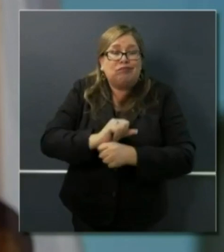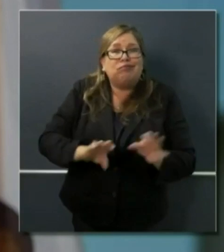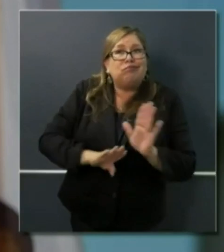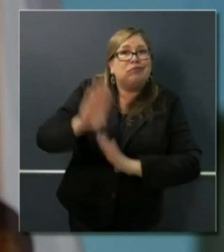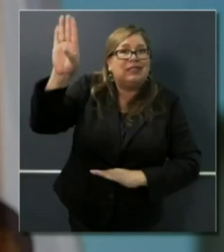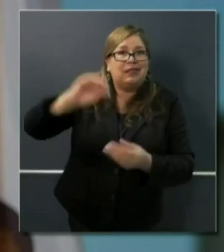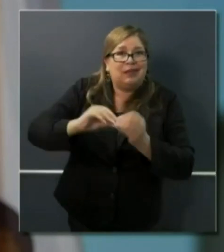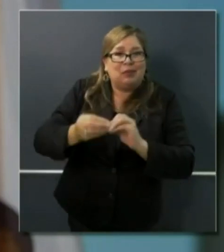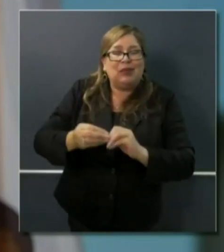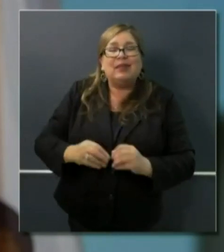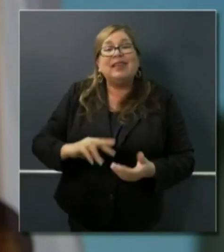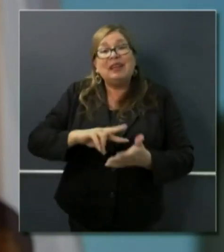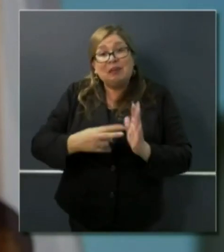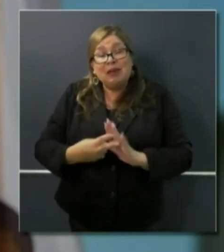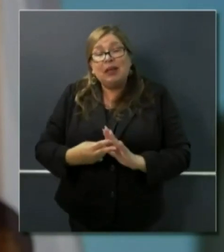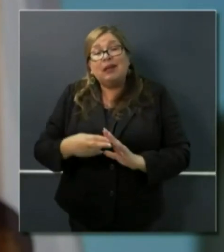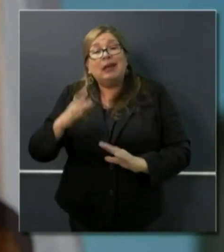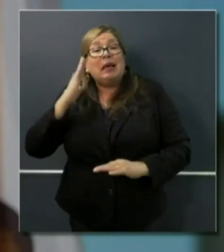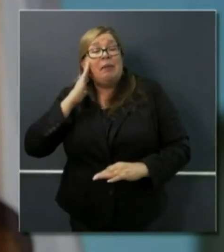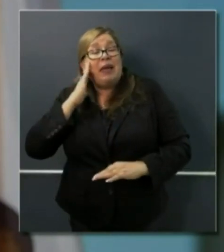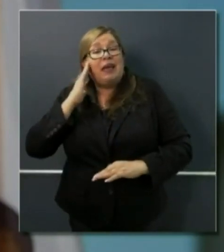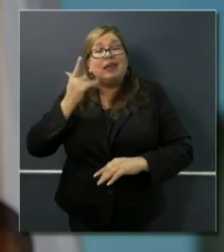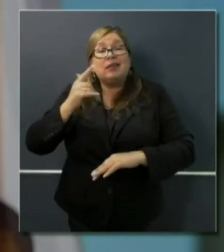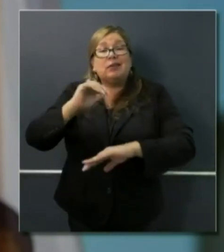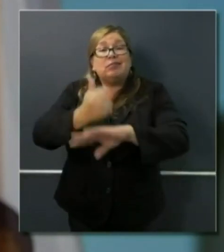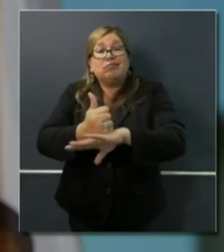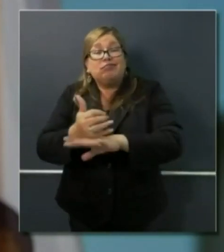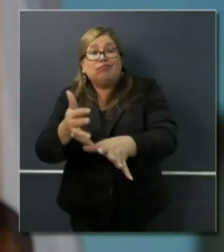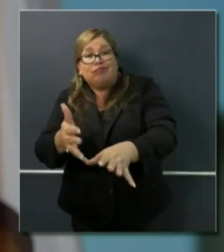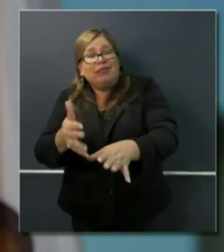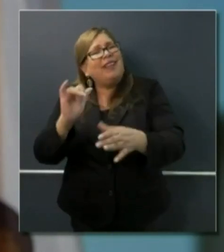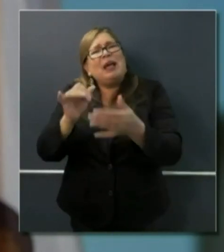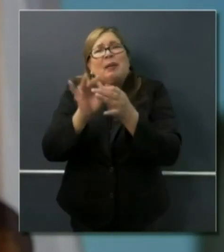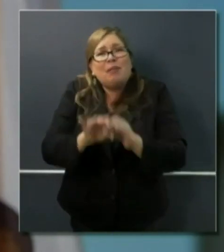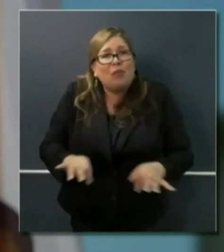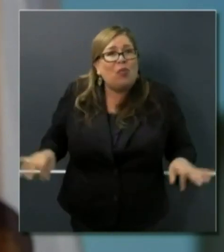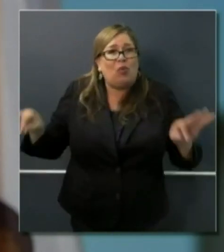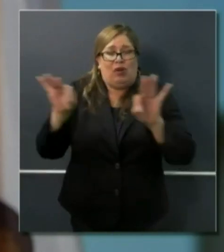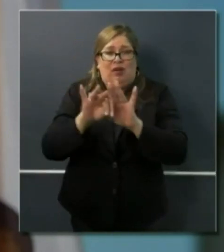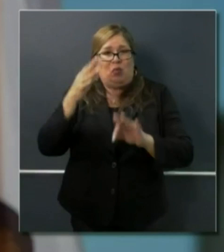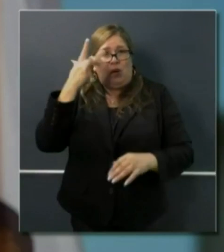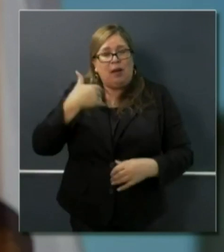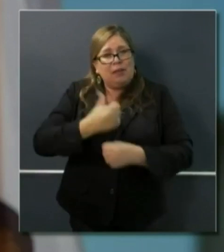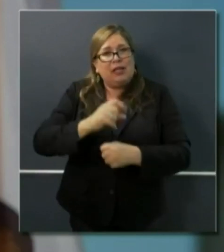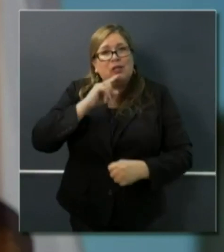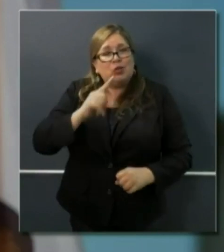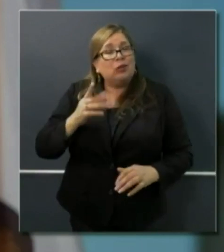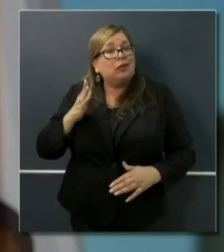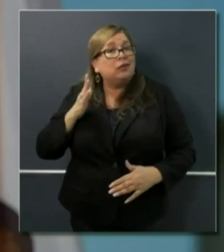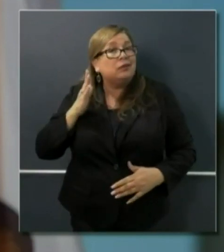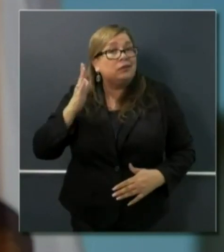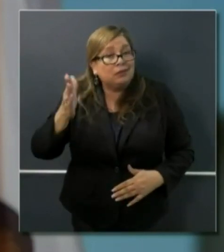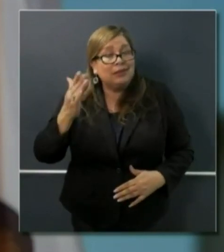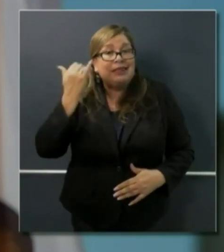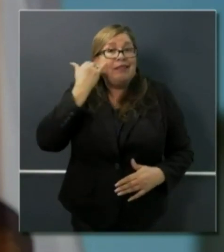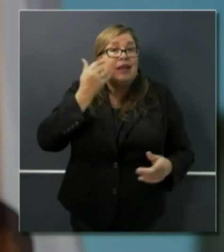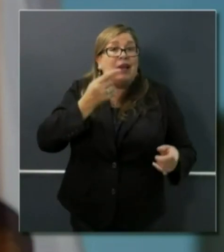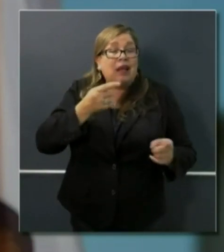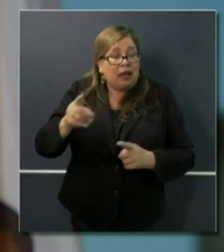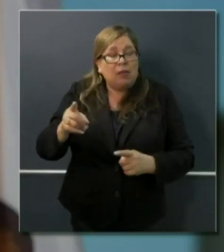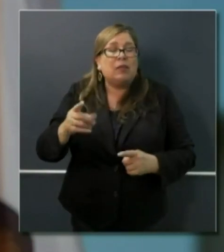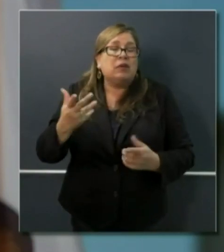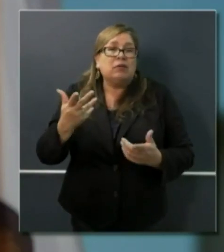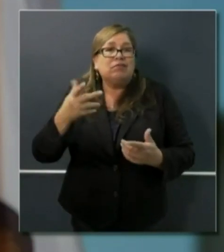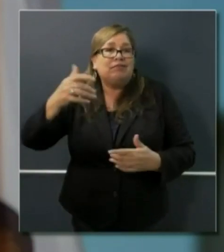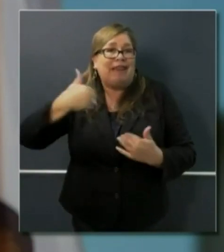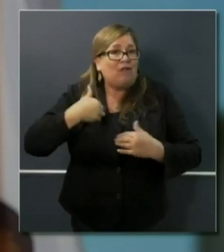important in terms of our capacity to deliver on the hope and promise that we can start to ease